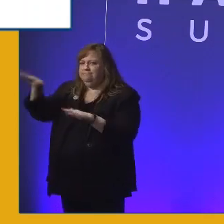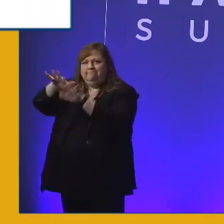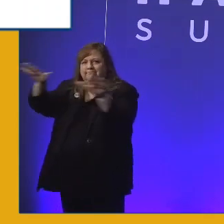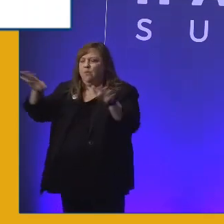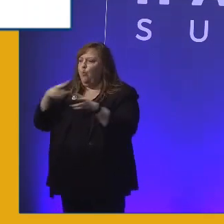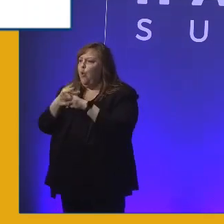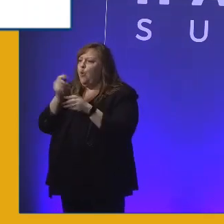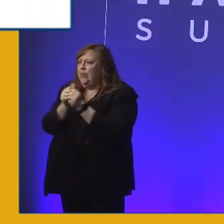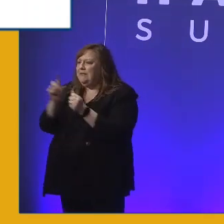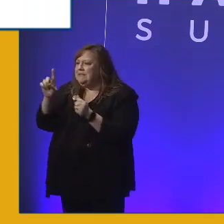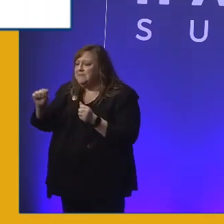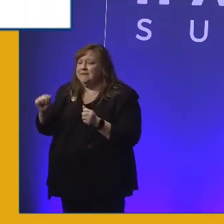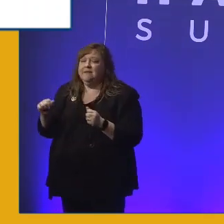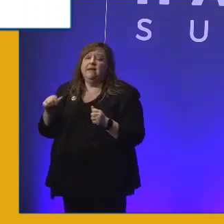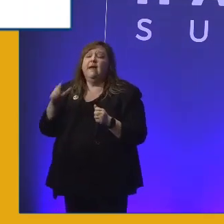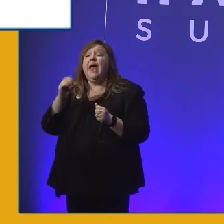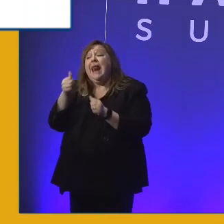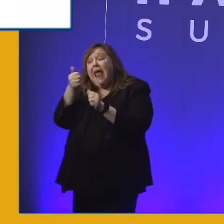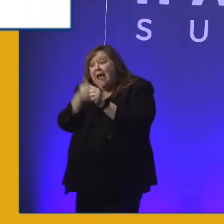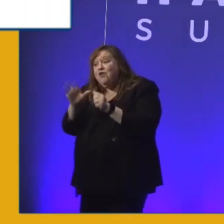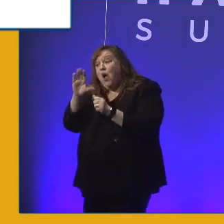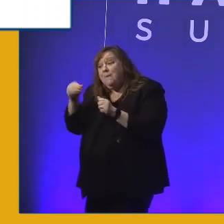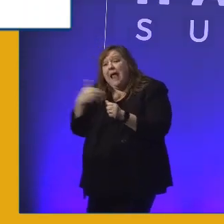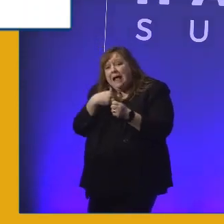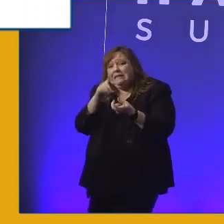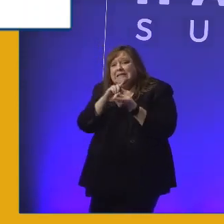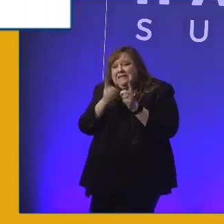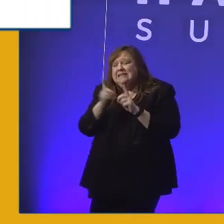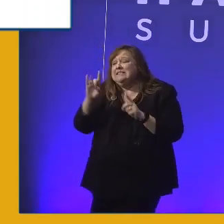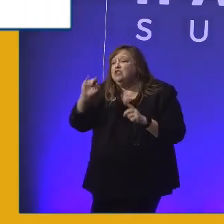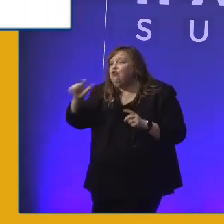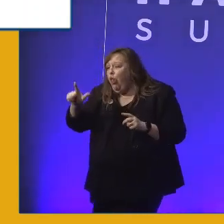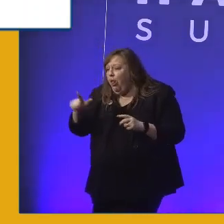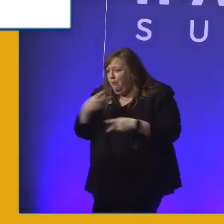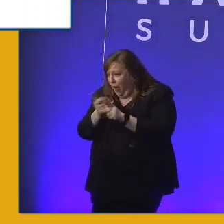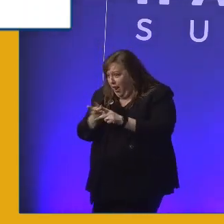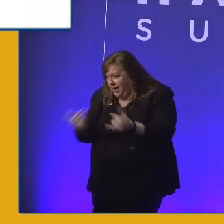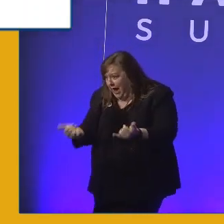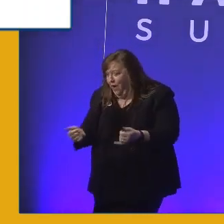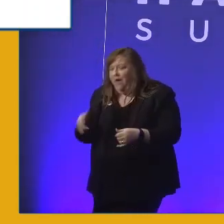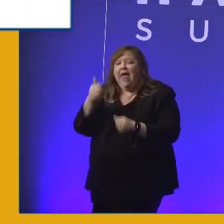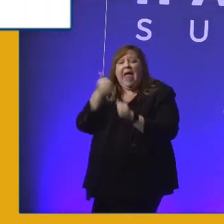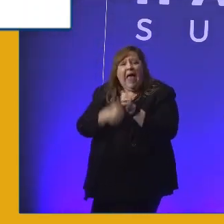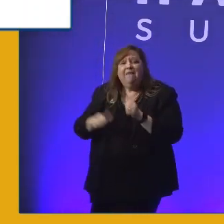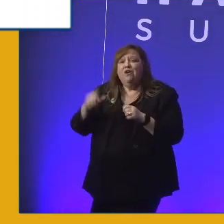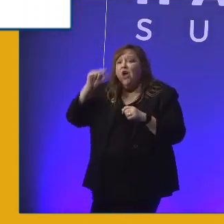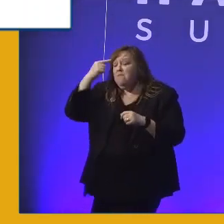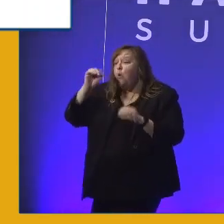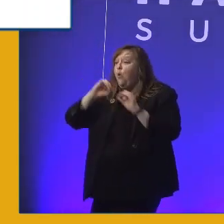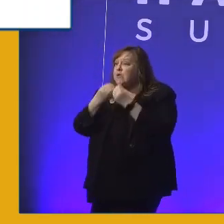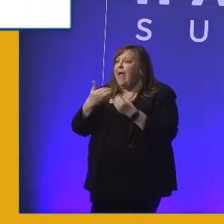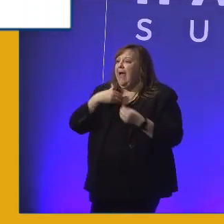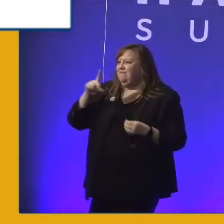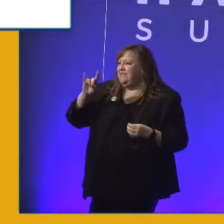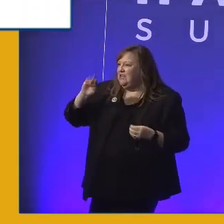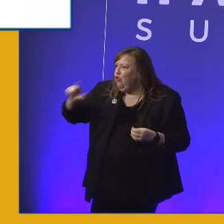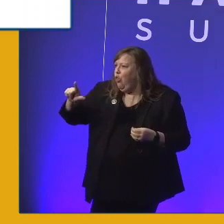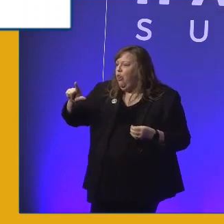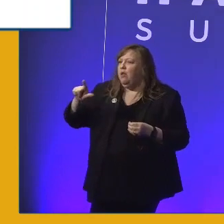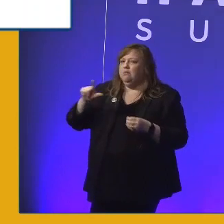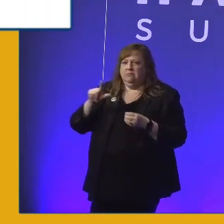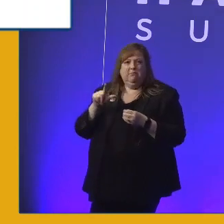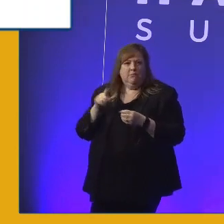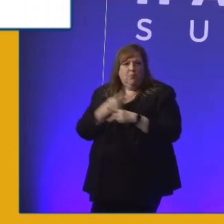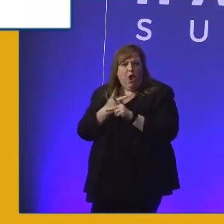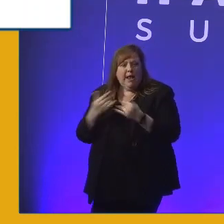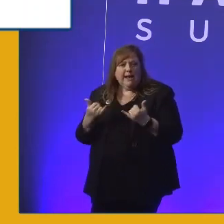every company has a digital product now. Every government organization has a digital product now. We're building apps. We're